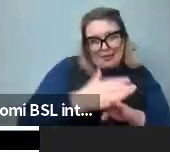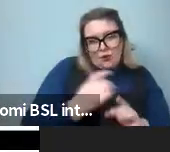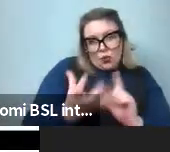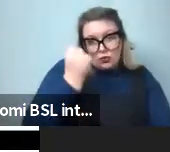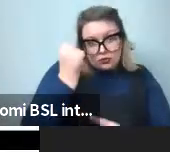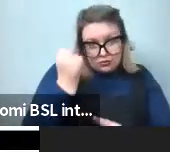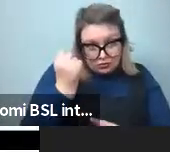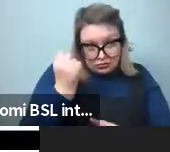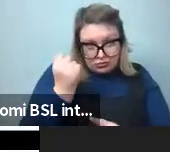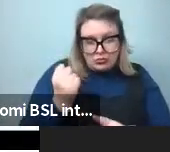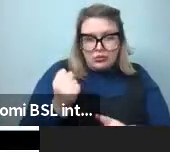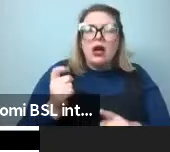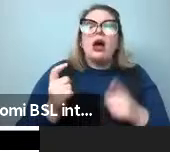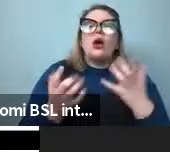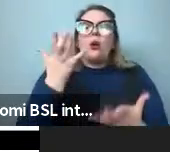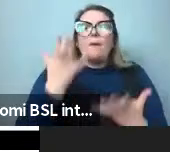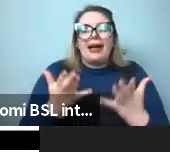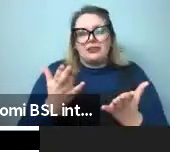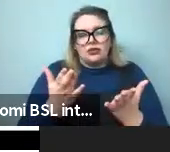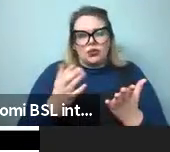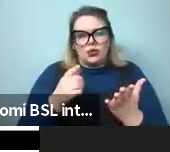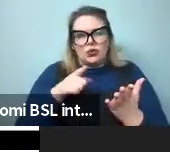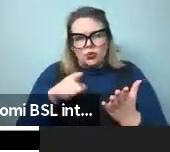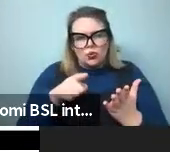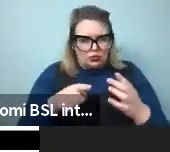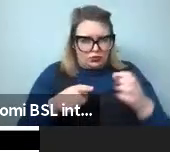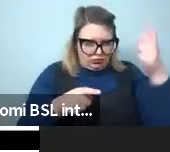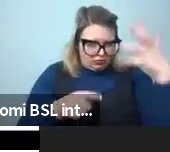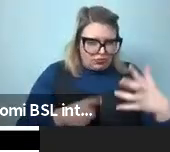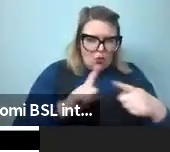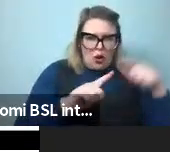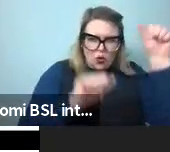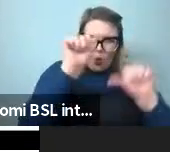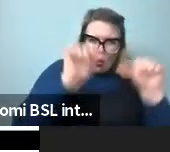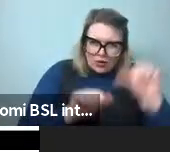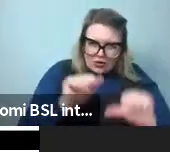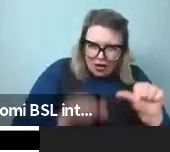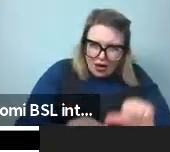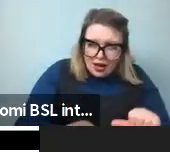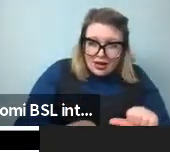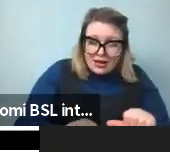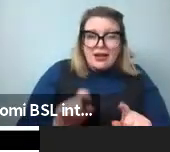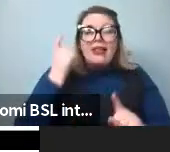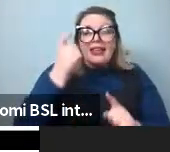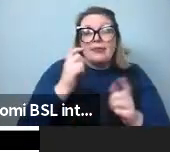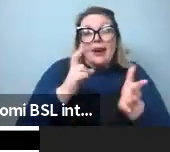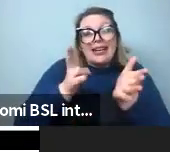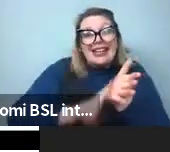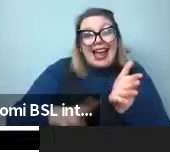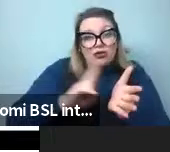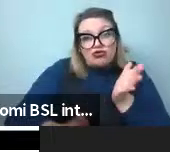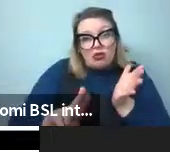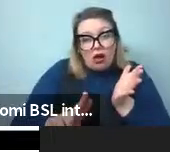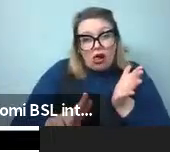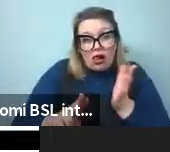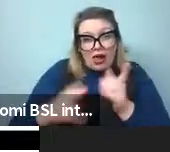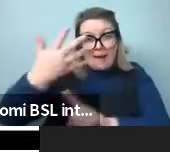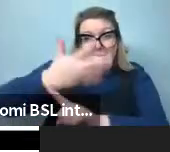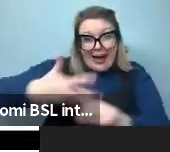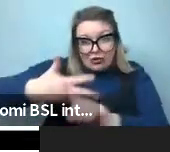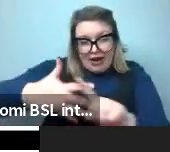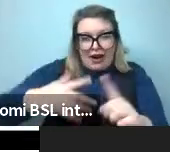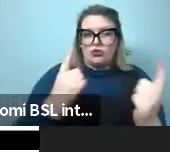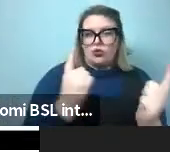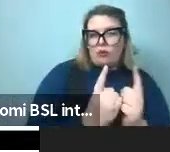color will be found in an object. We do that, the colors of natural objects in the backgrounds were taken from 20,000 images